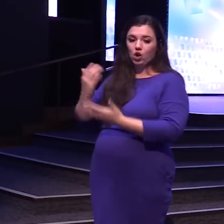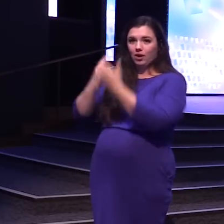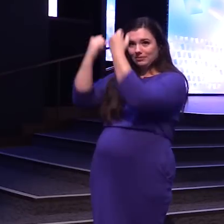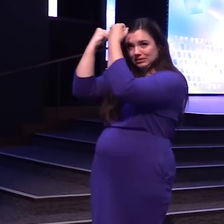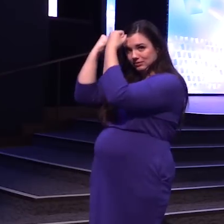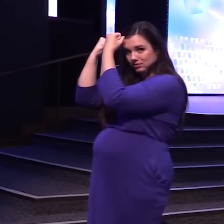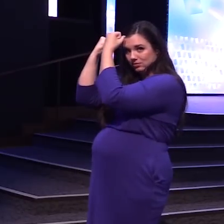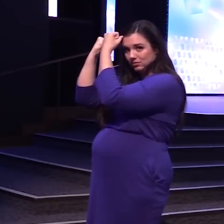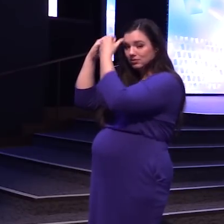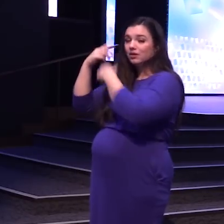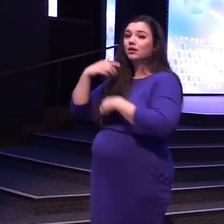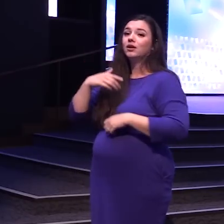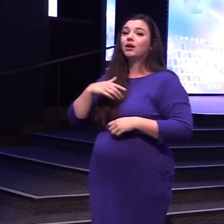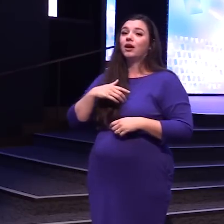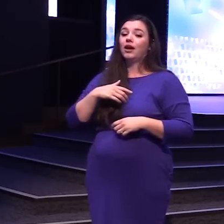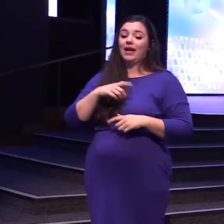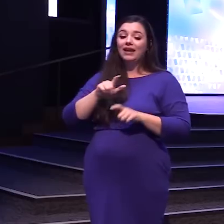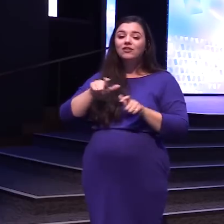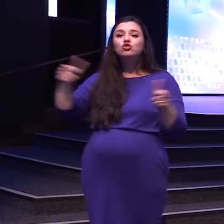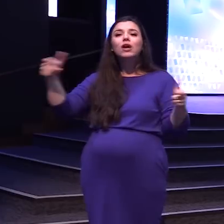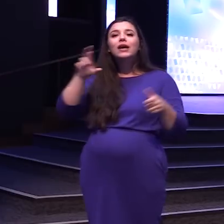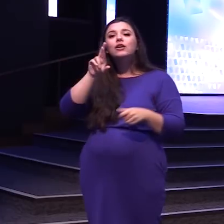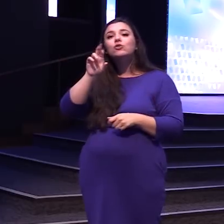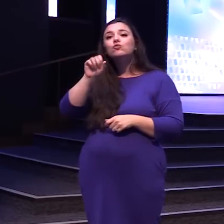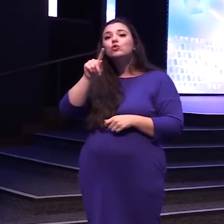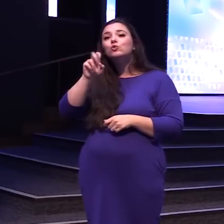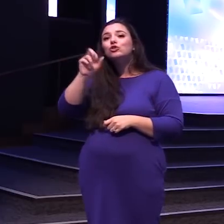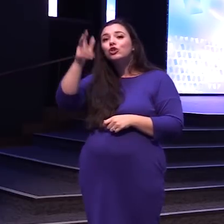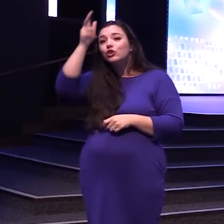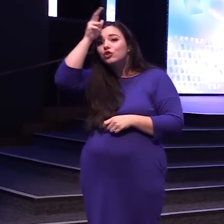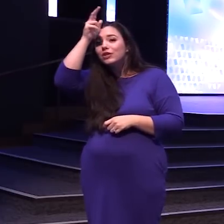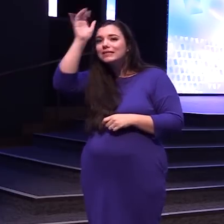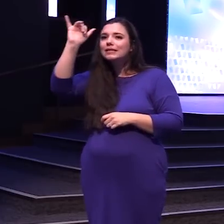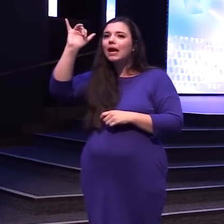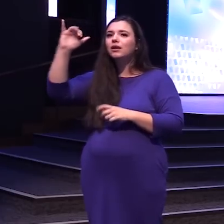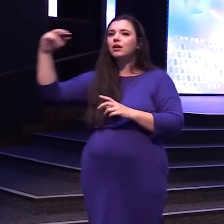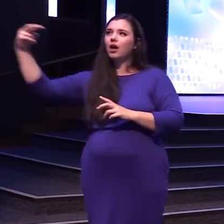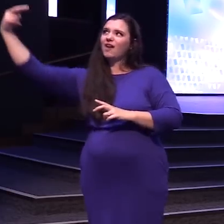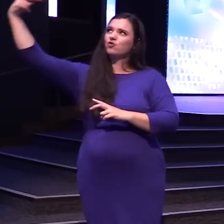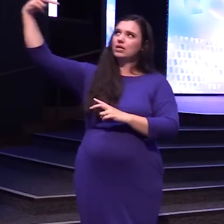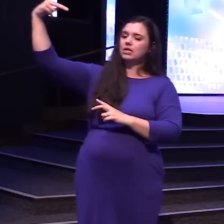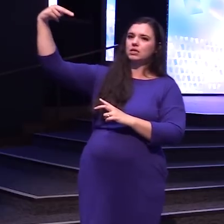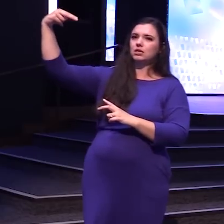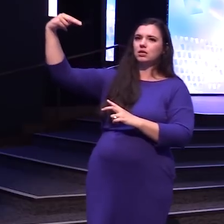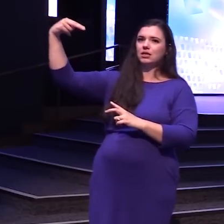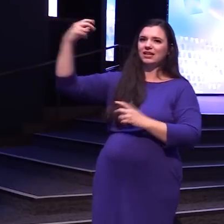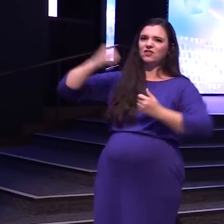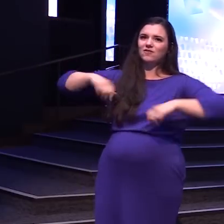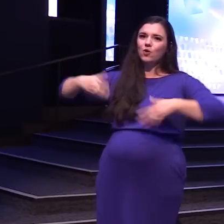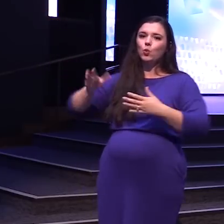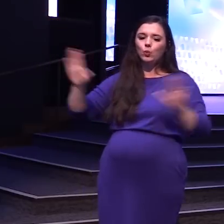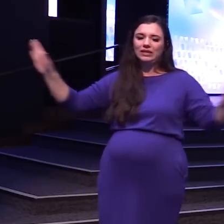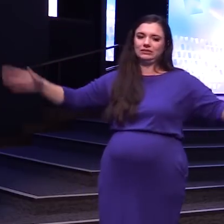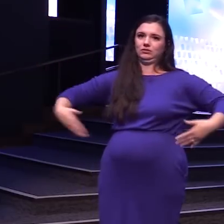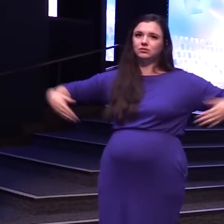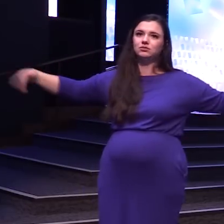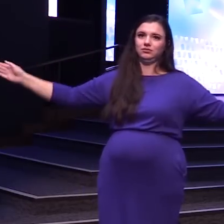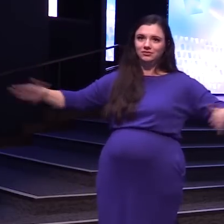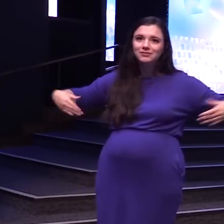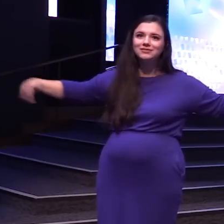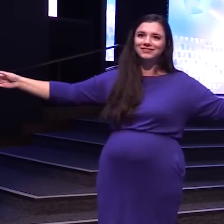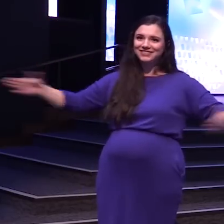And there is One of our Giant roosters Kind of like Hovering above her Flapping its wings Like this